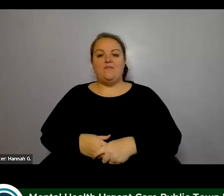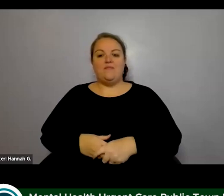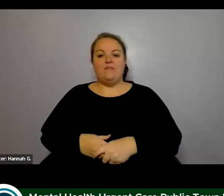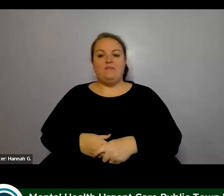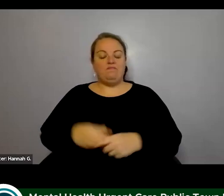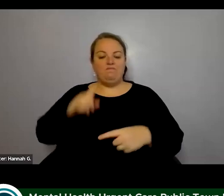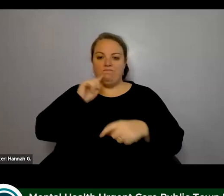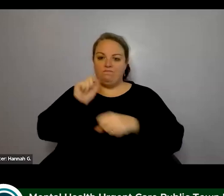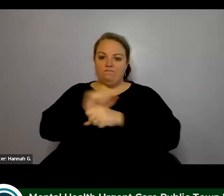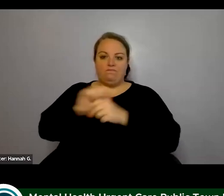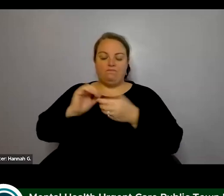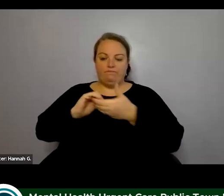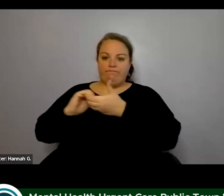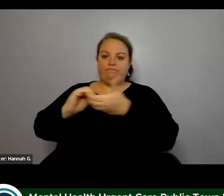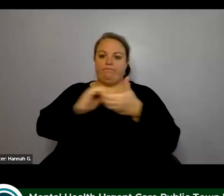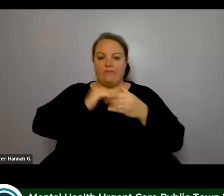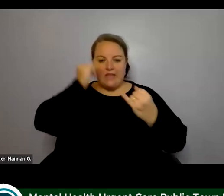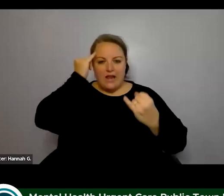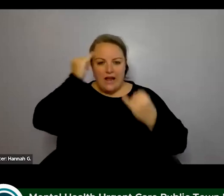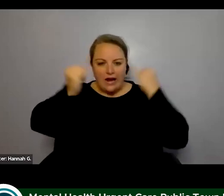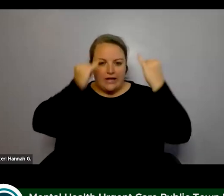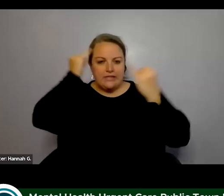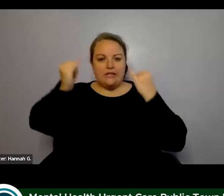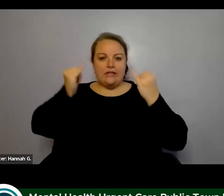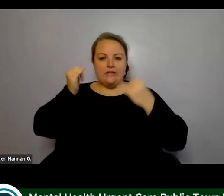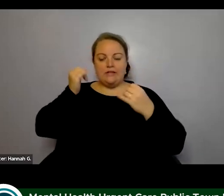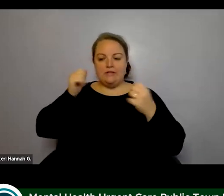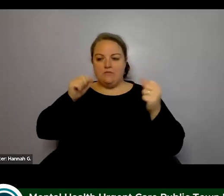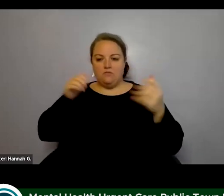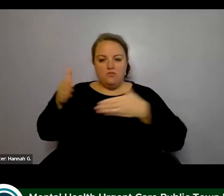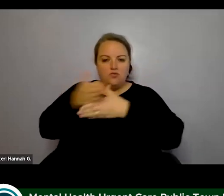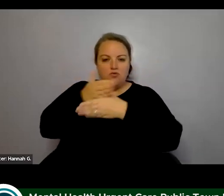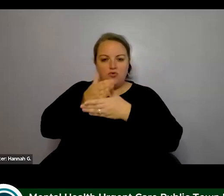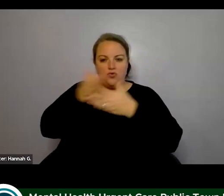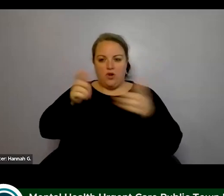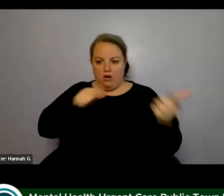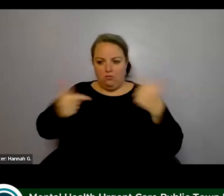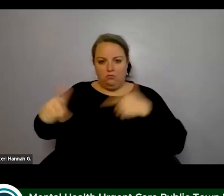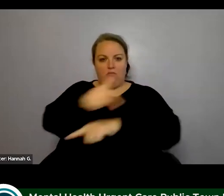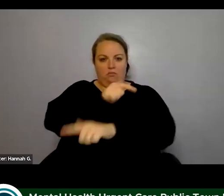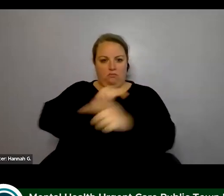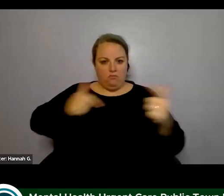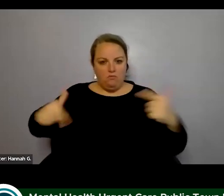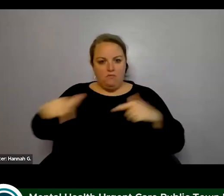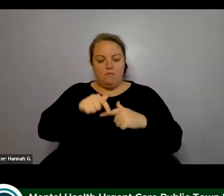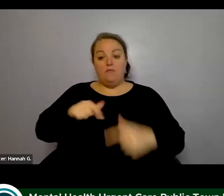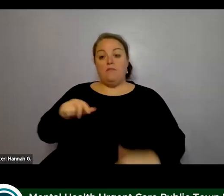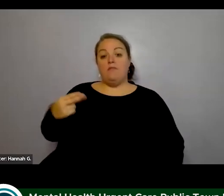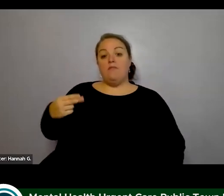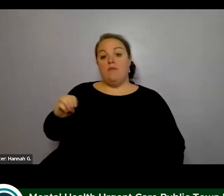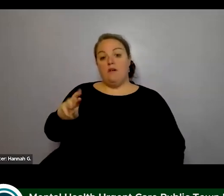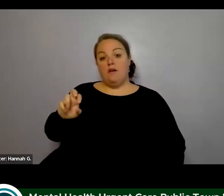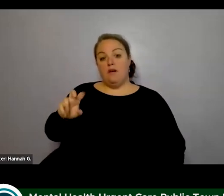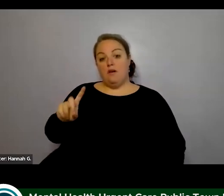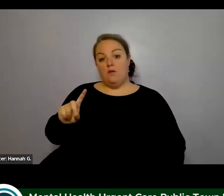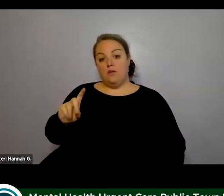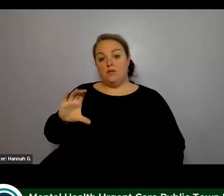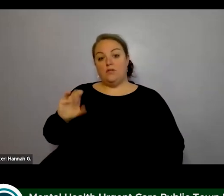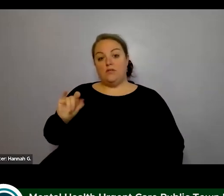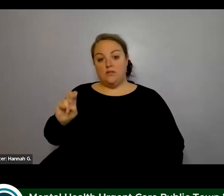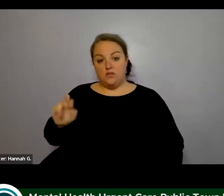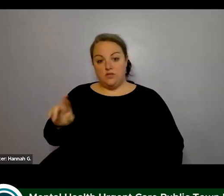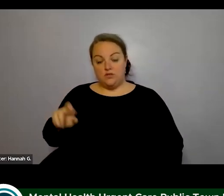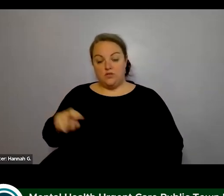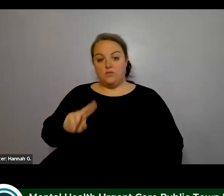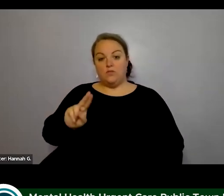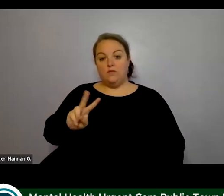learning and sharing ideas across all our organizations we appreciate howard center uvm health network and